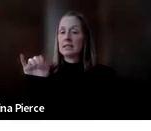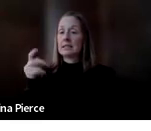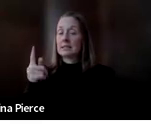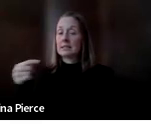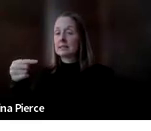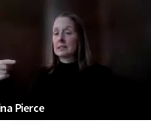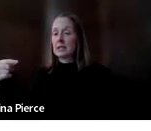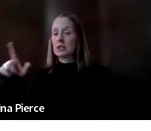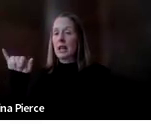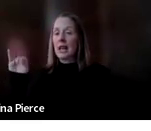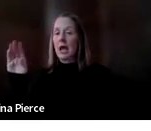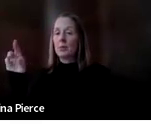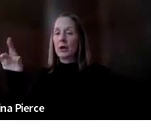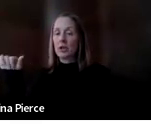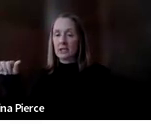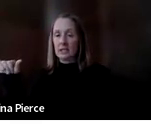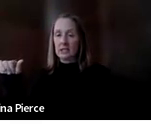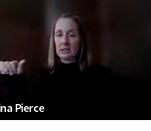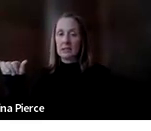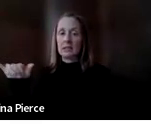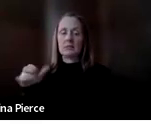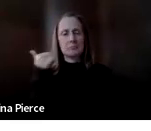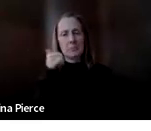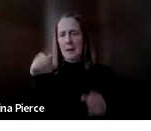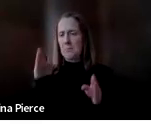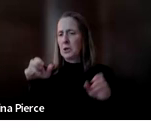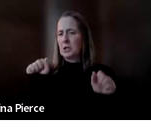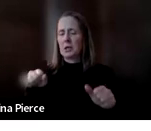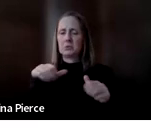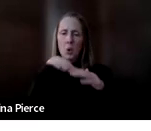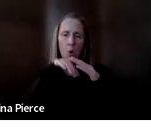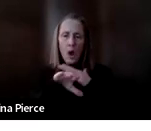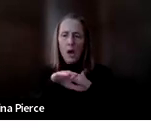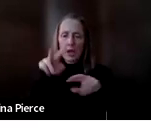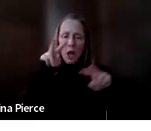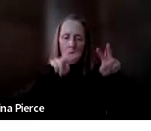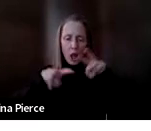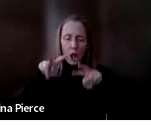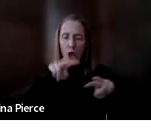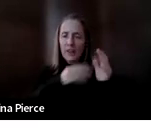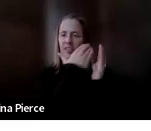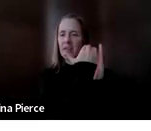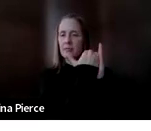Any individual can go on and look at the inventory in our lending library.